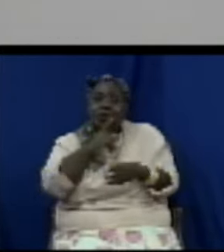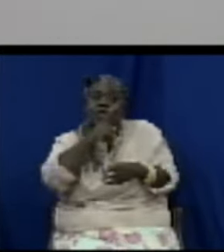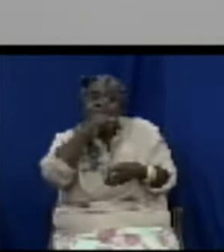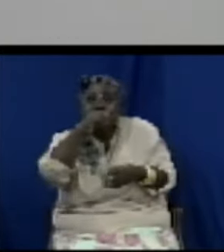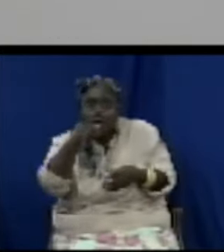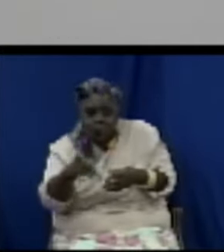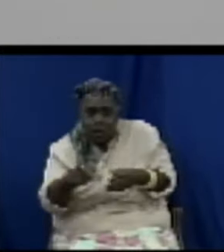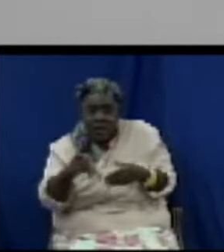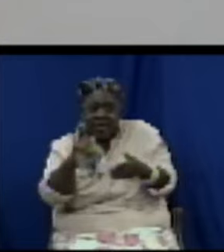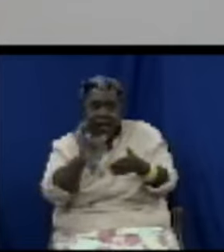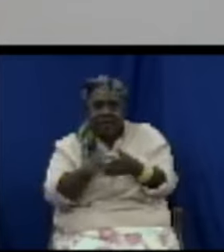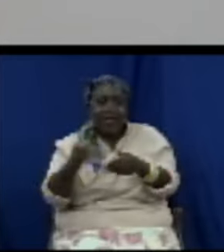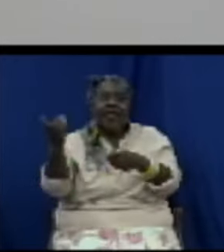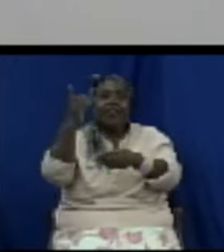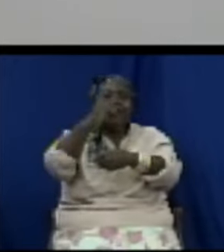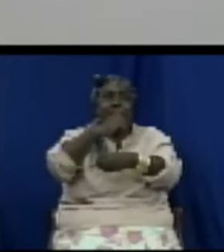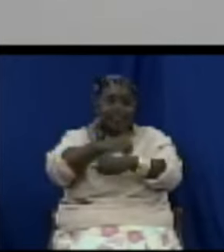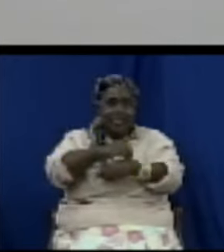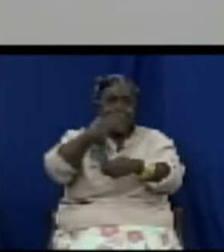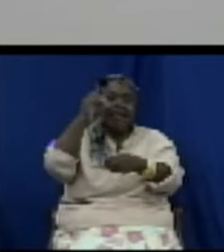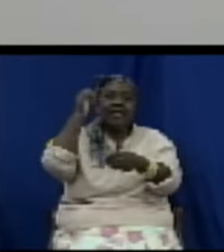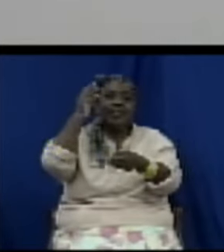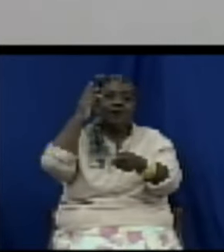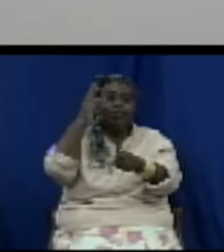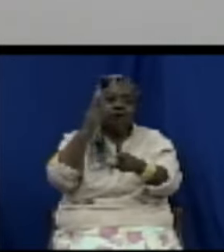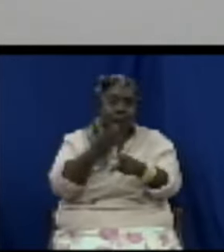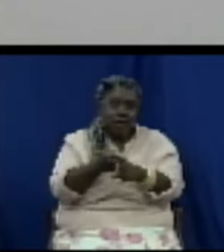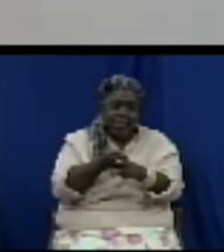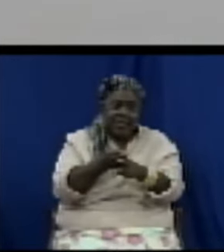favorite snacks which happens to be